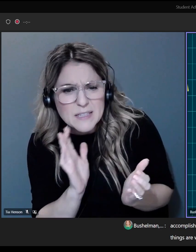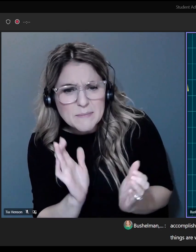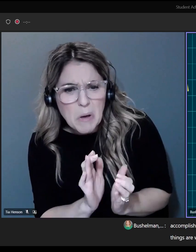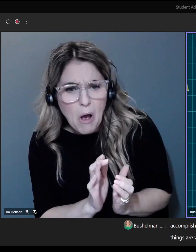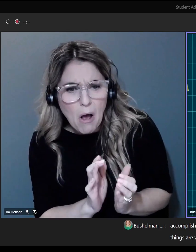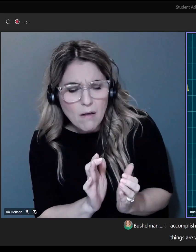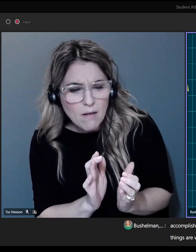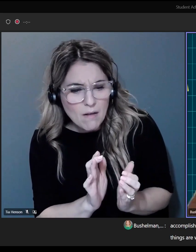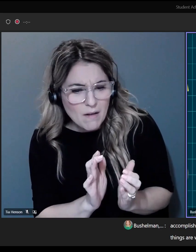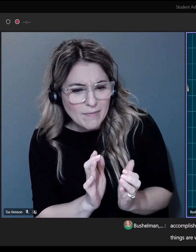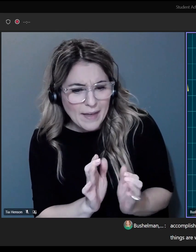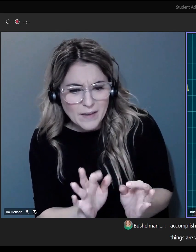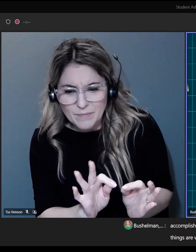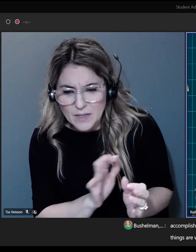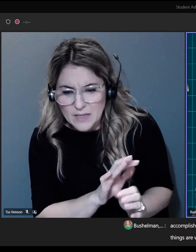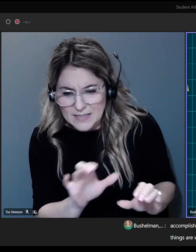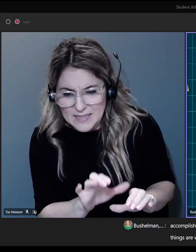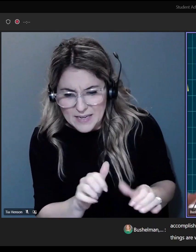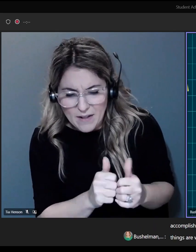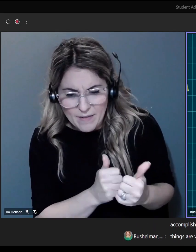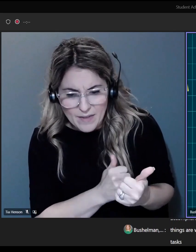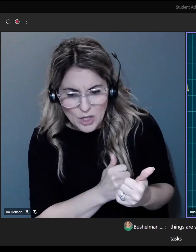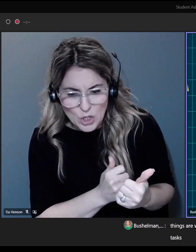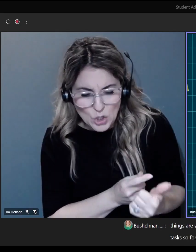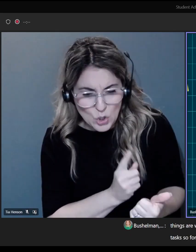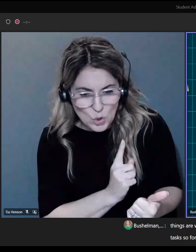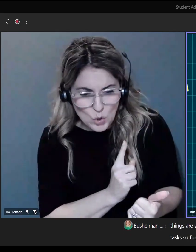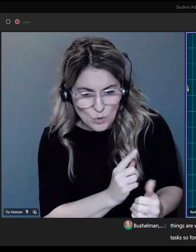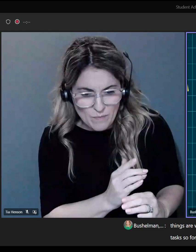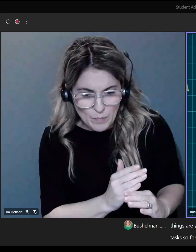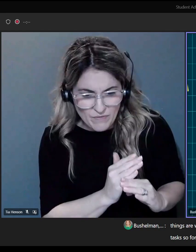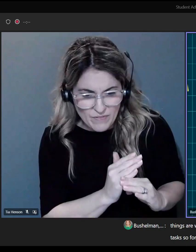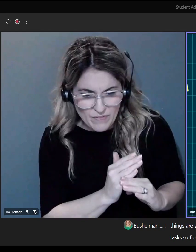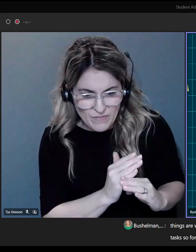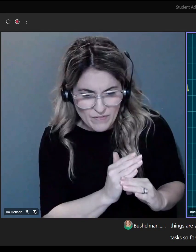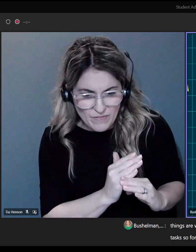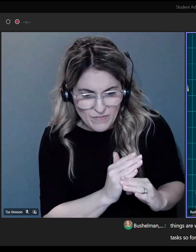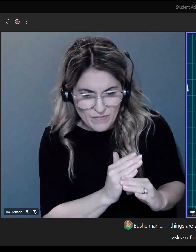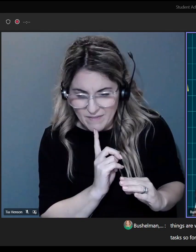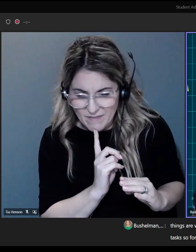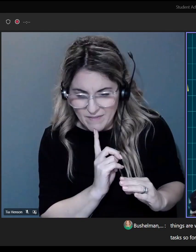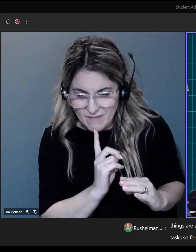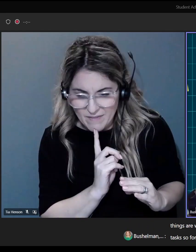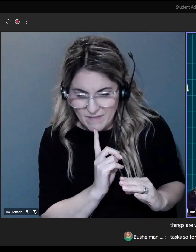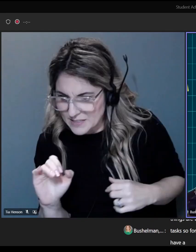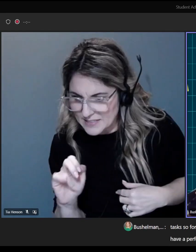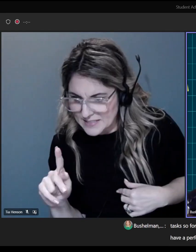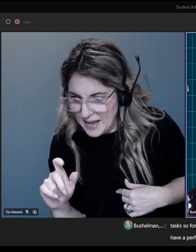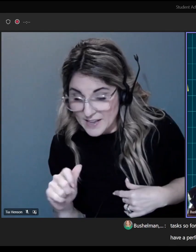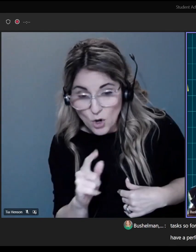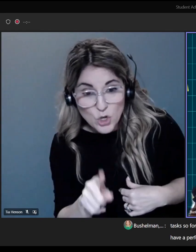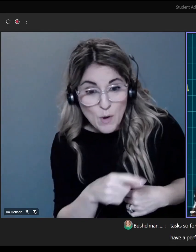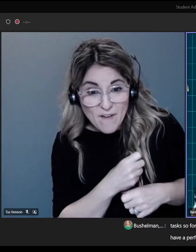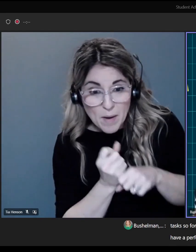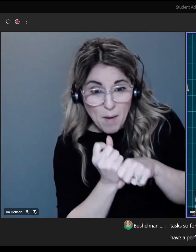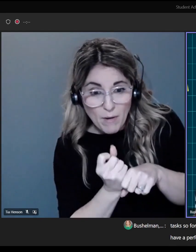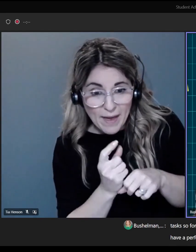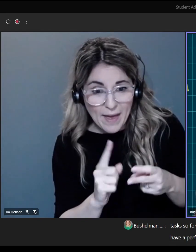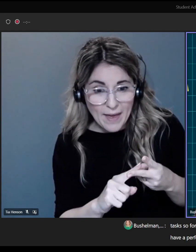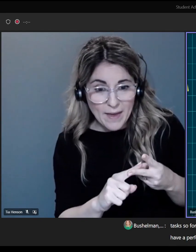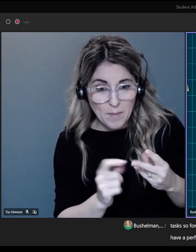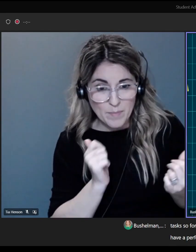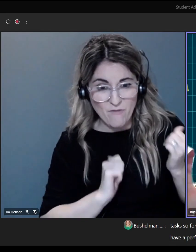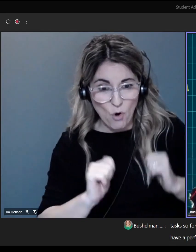of us enjoying the bigger tasks. So, for example, you may have a ball game, you may have a performance, you may have an